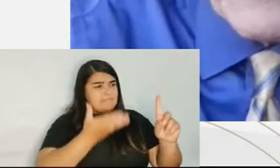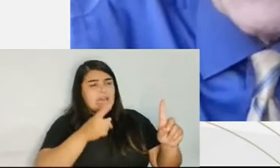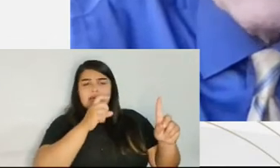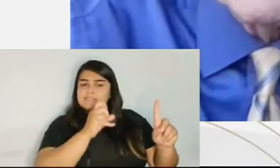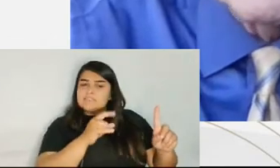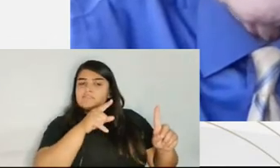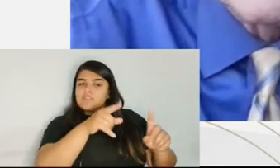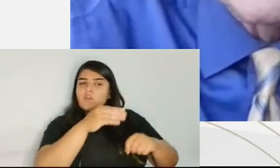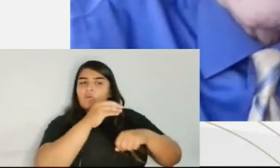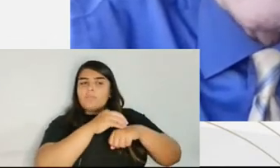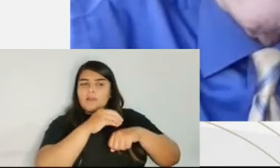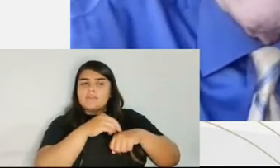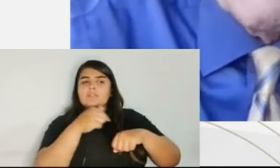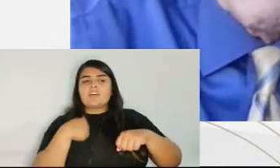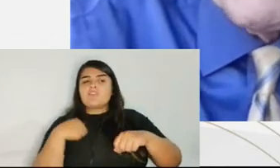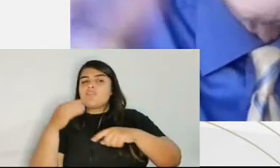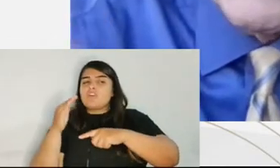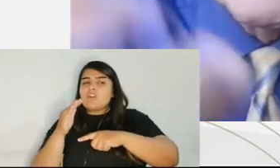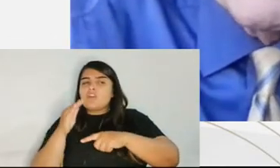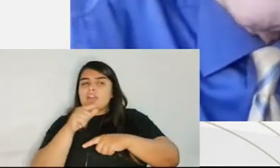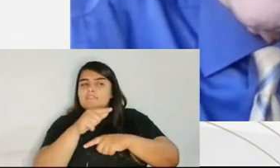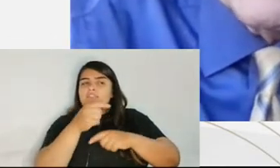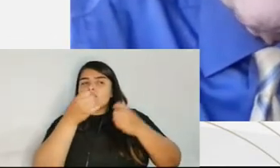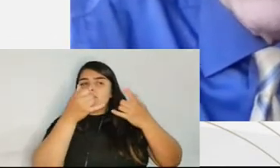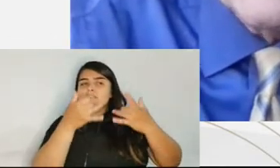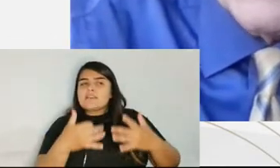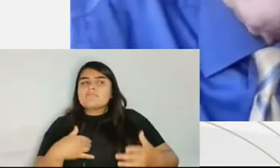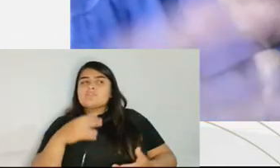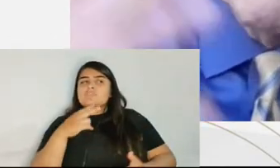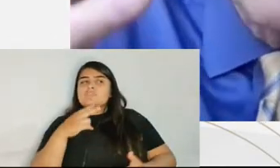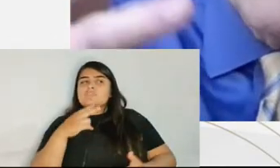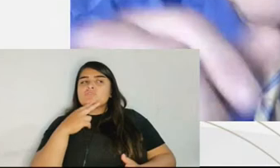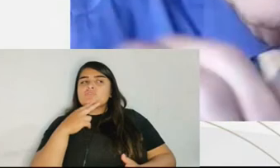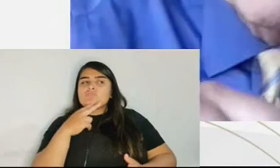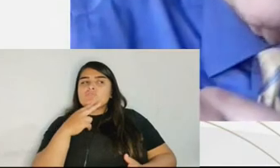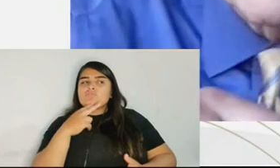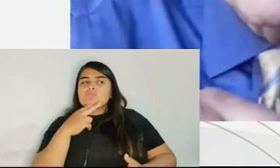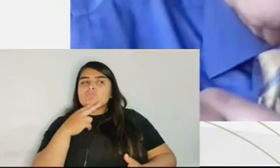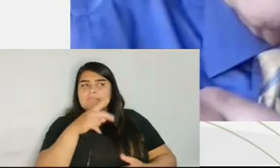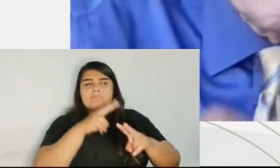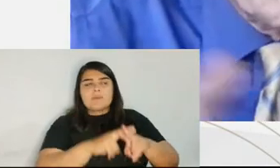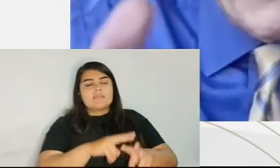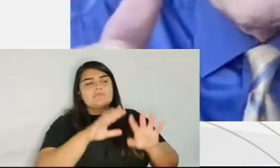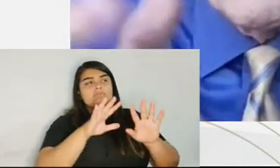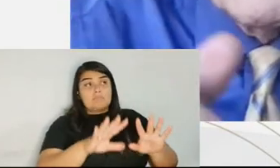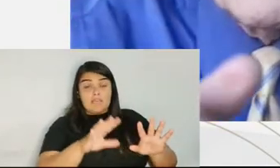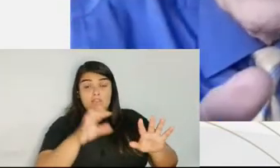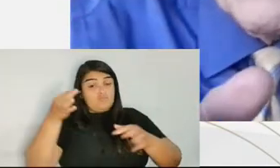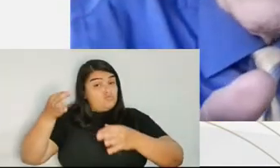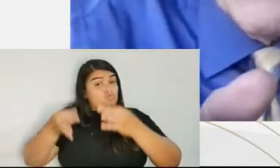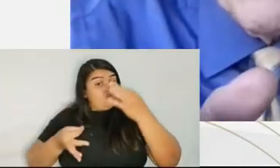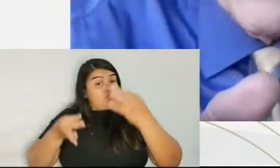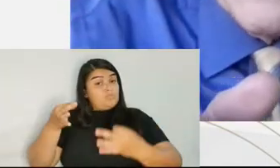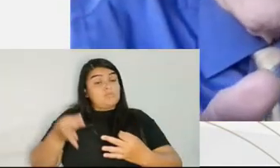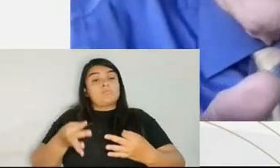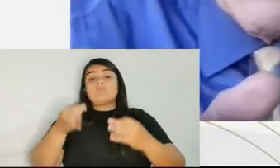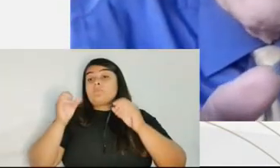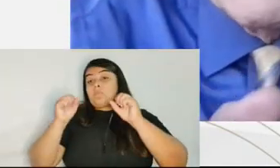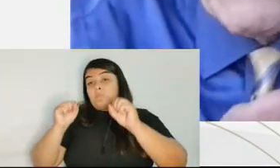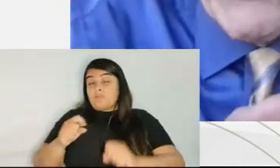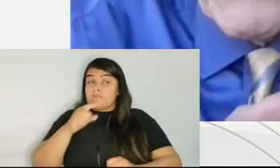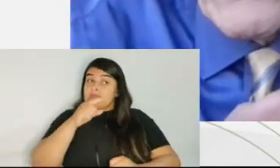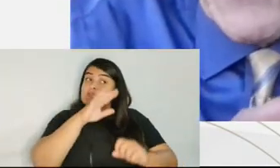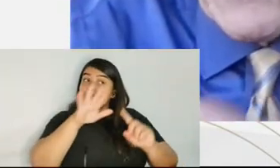going to give you less than two years. But then the judge could look at the defendant and say, I'll give you 18 months. I couldn't do anything about that,